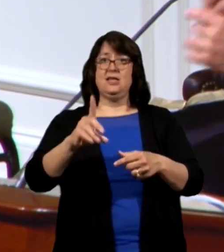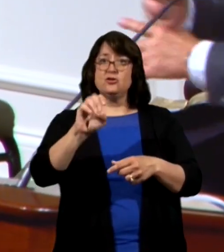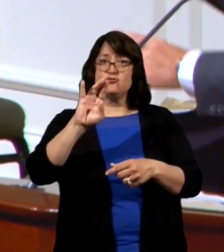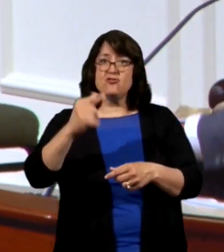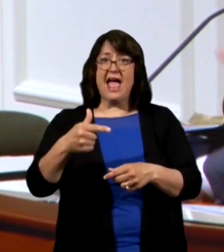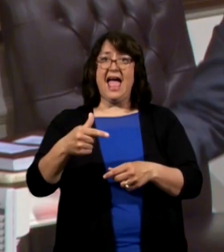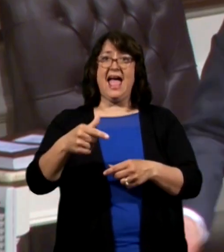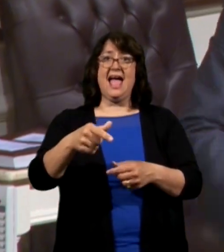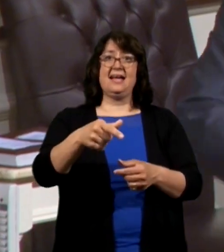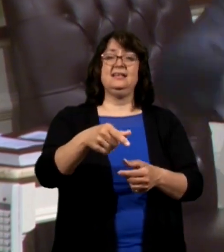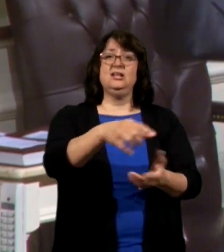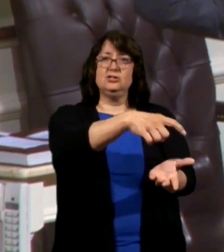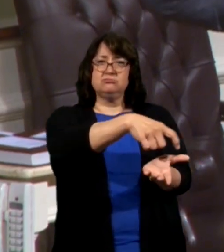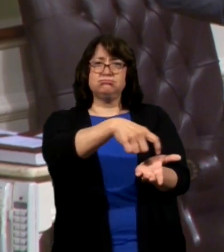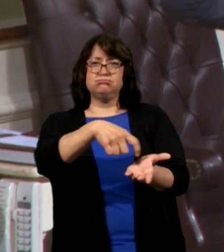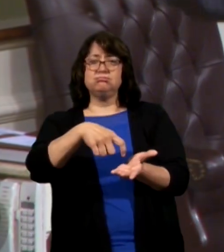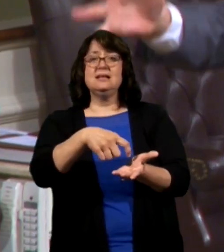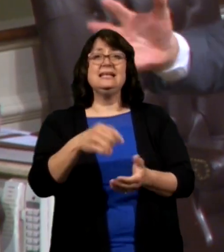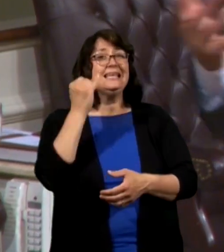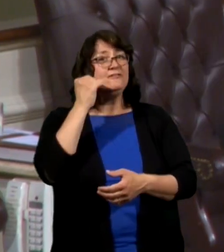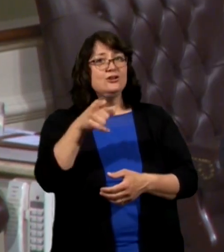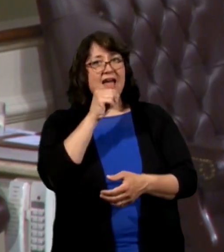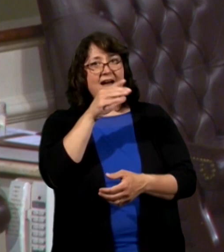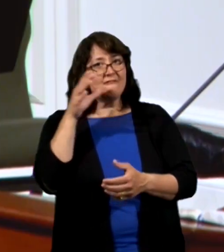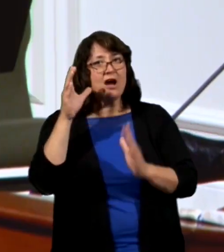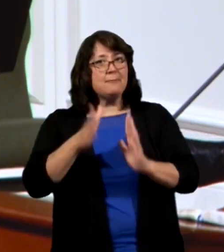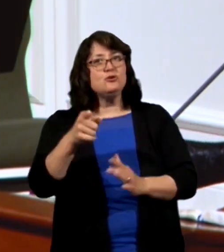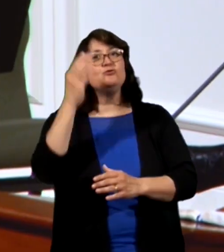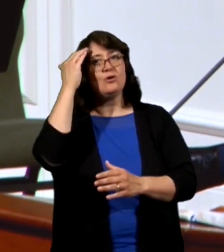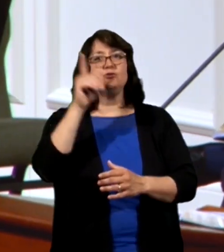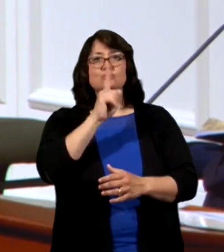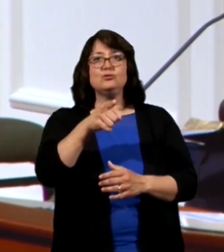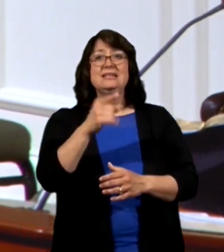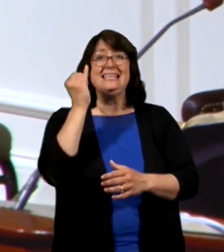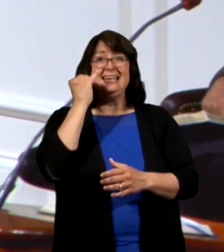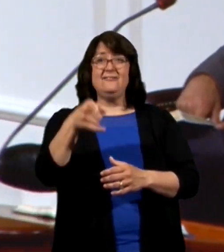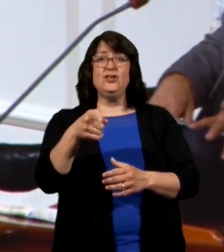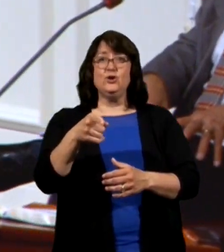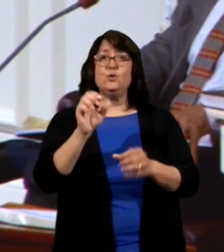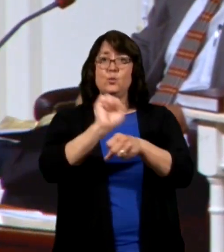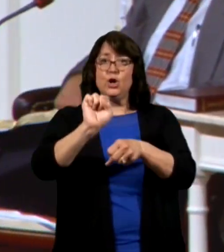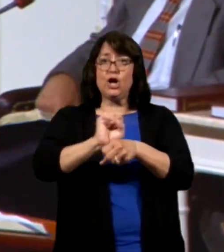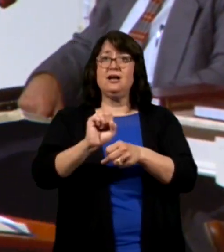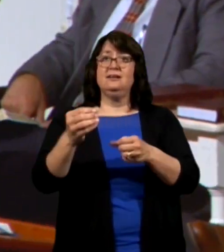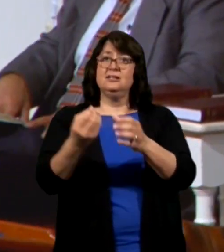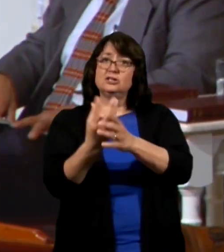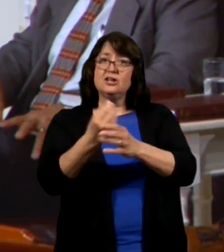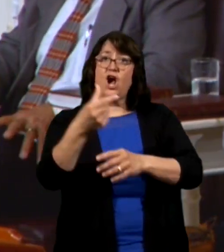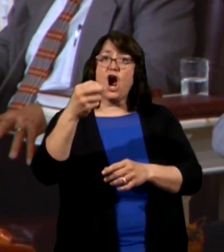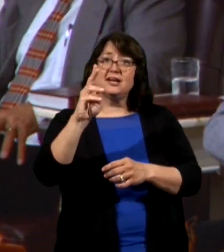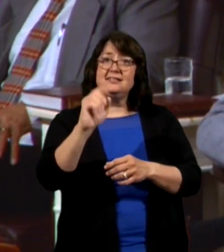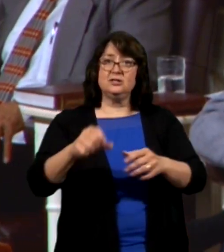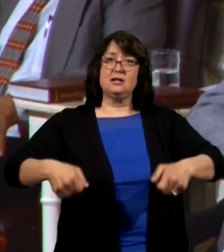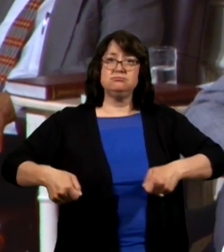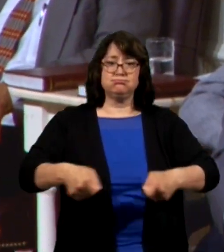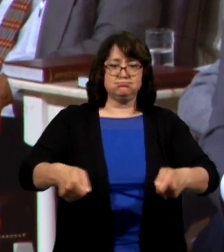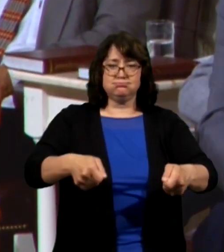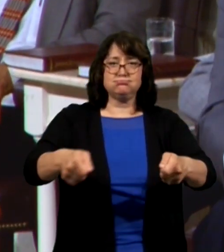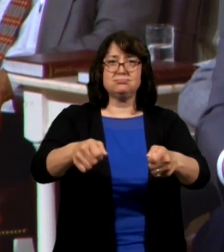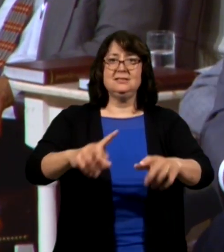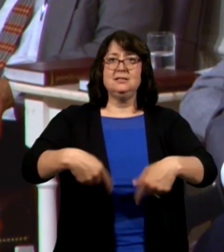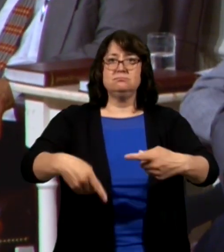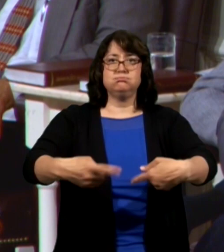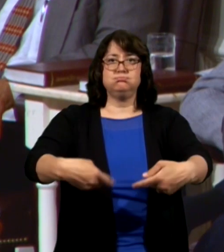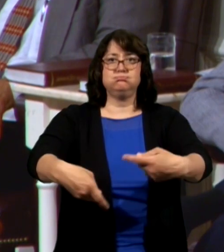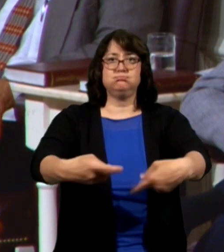you go over it even if you're not a farmer you know this is true if you're a gardener you roll it till your garden and you